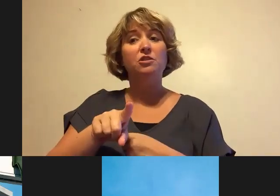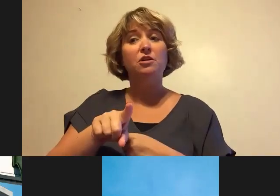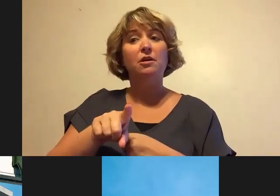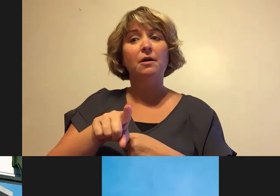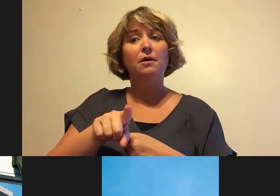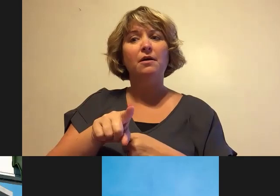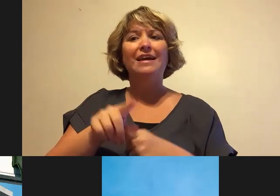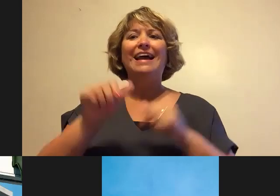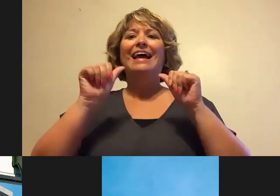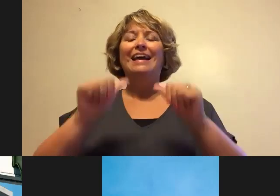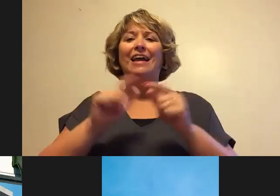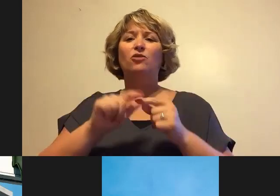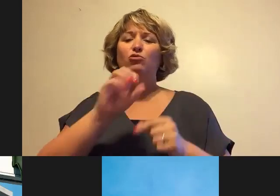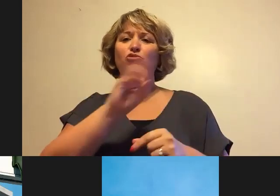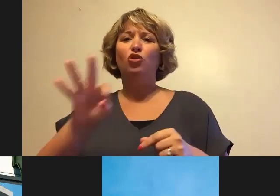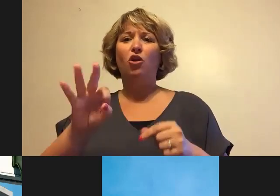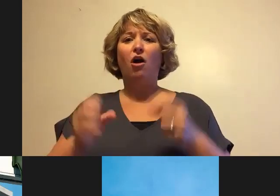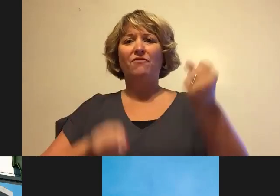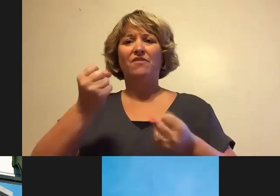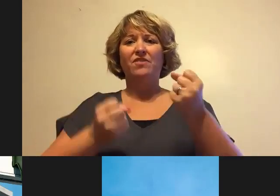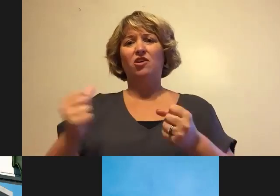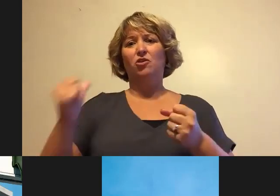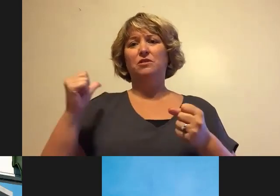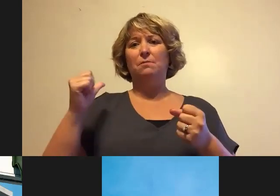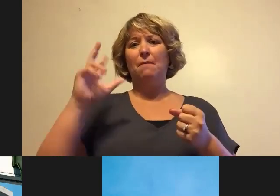alarms since they are always accompanied by flaggers?